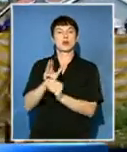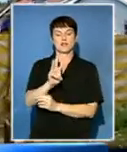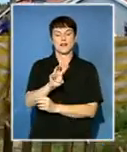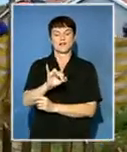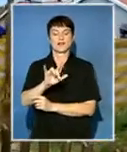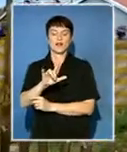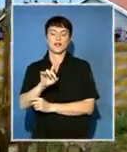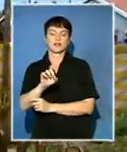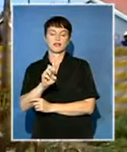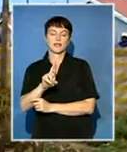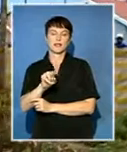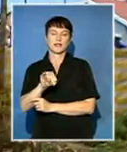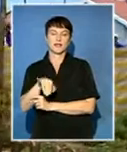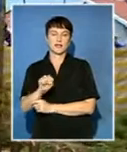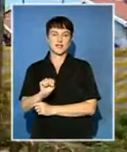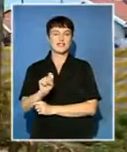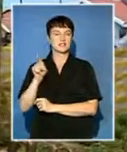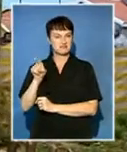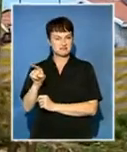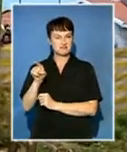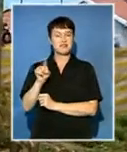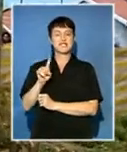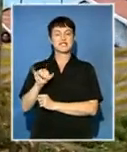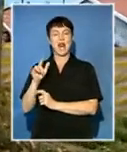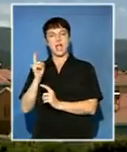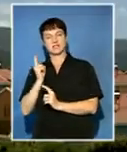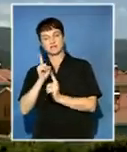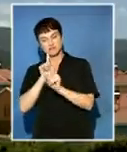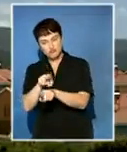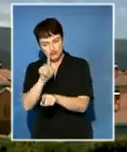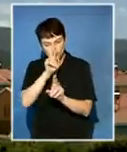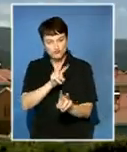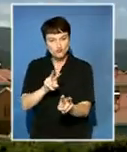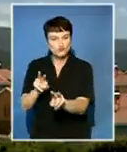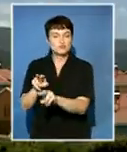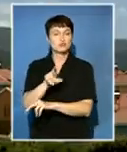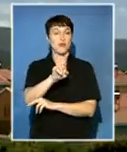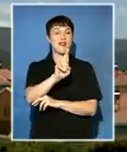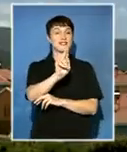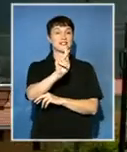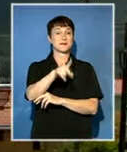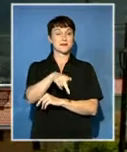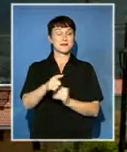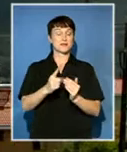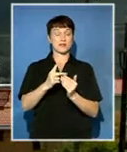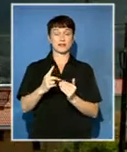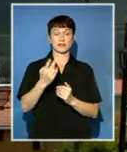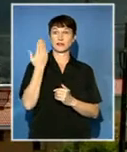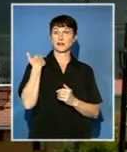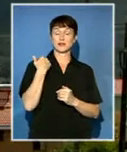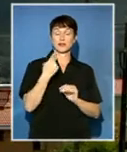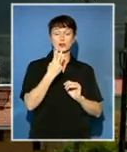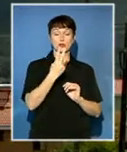A meet and greet of residents of an RDP housing project. 450 houses were built here in